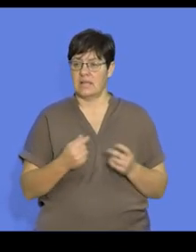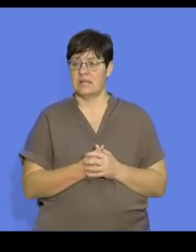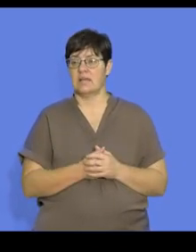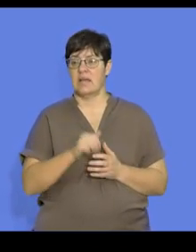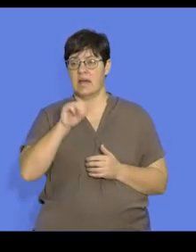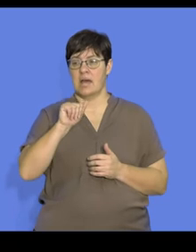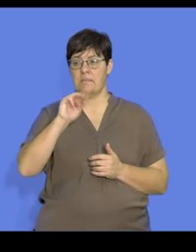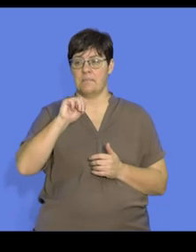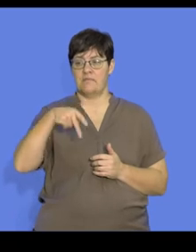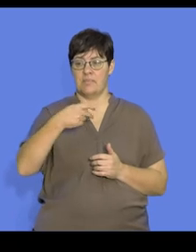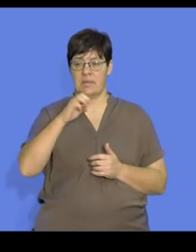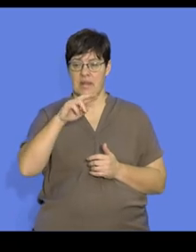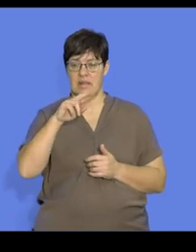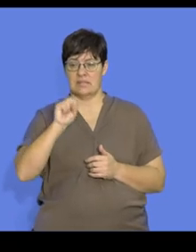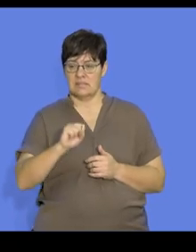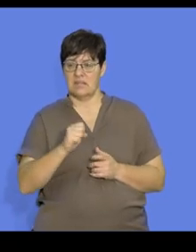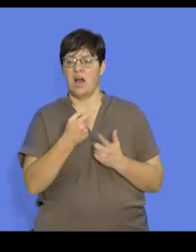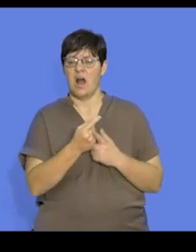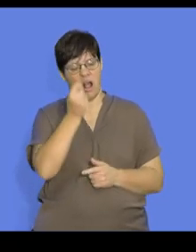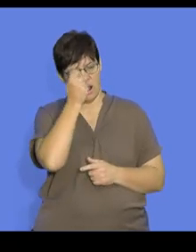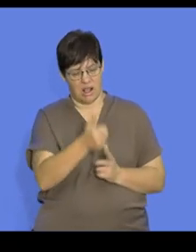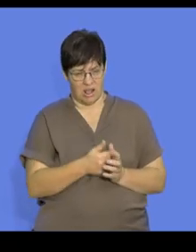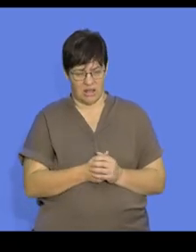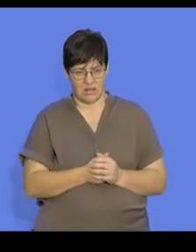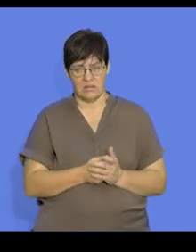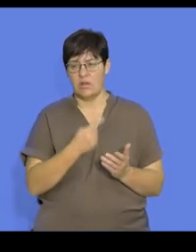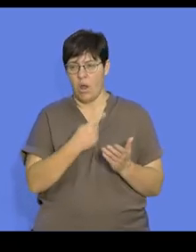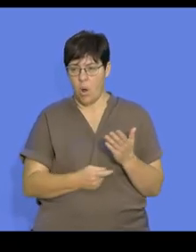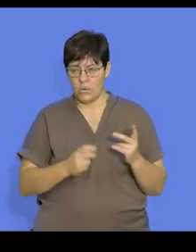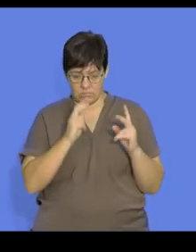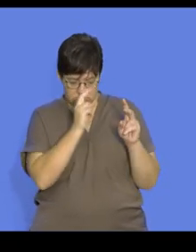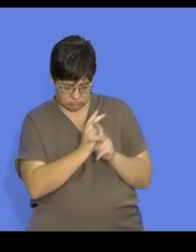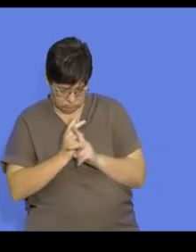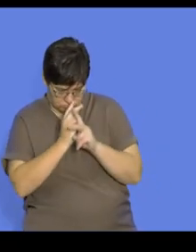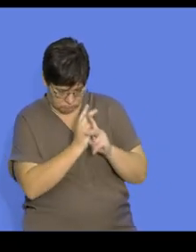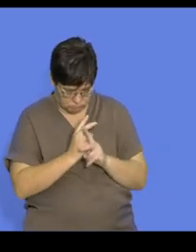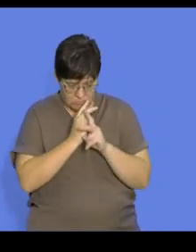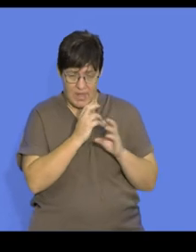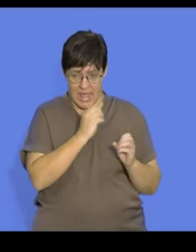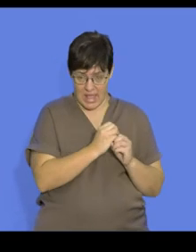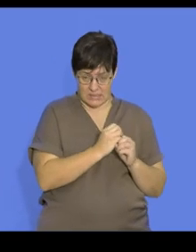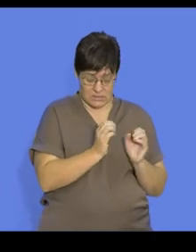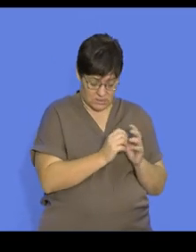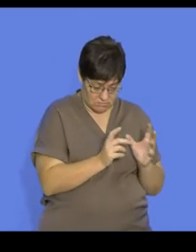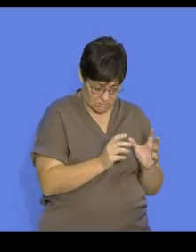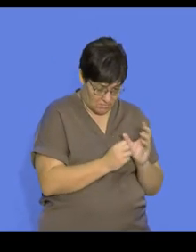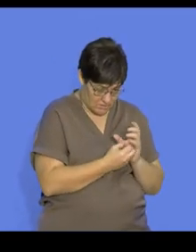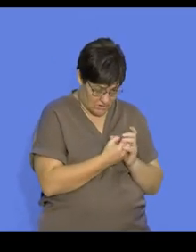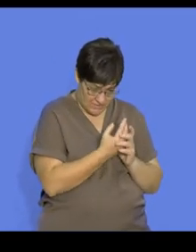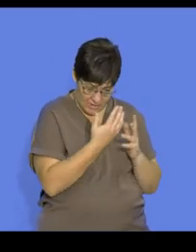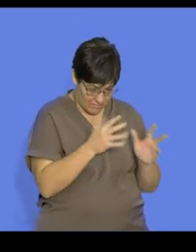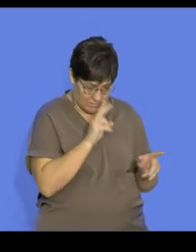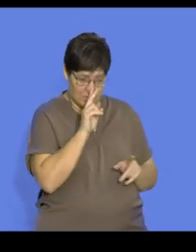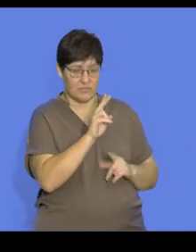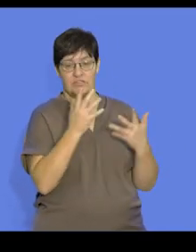show little parental care. Parental care that involves only guarding the eggs and protecting them during their initial development